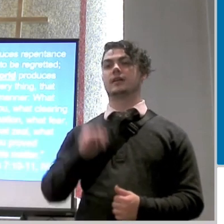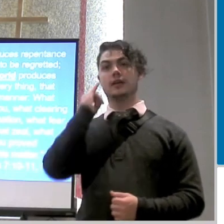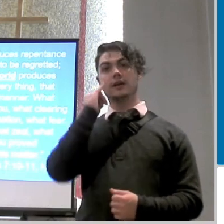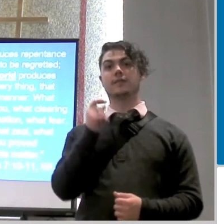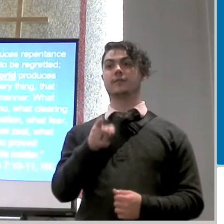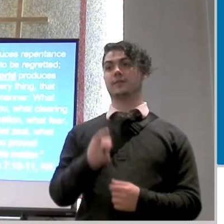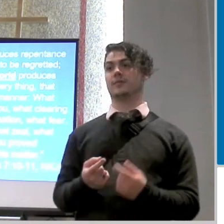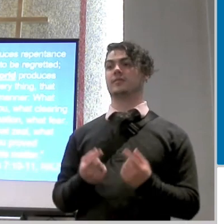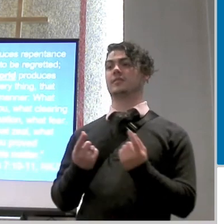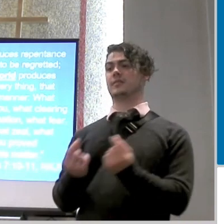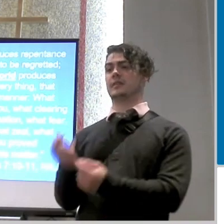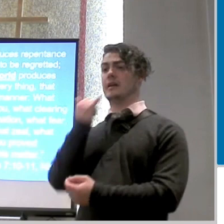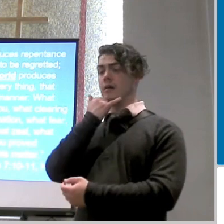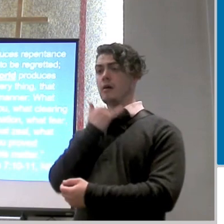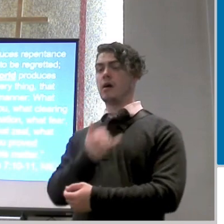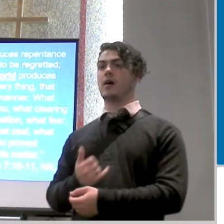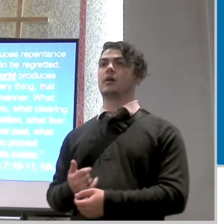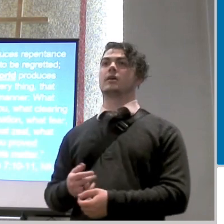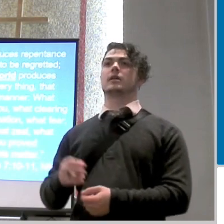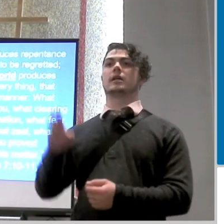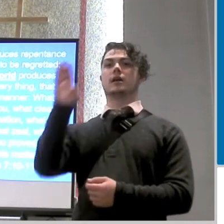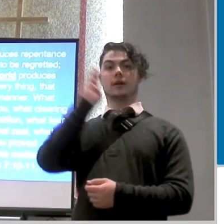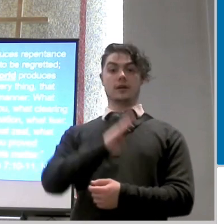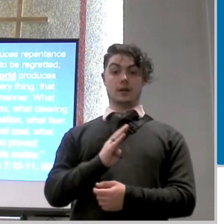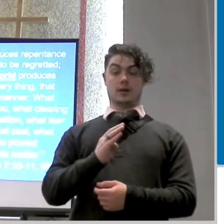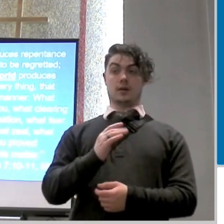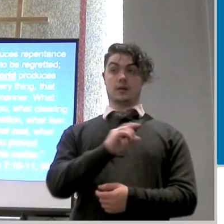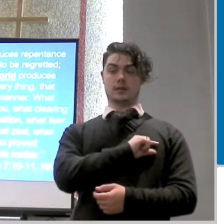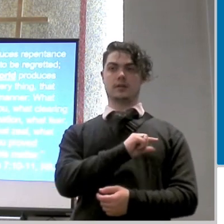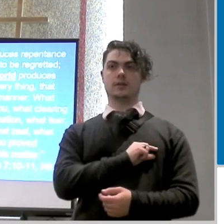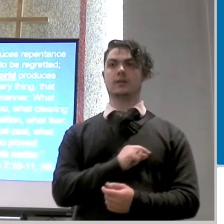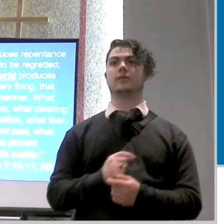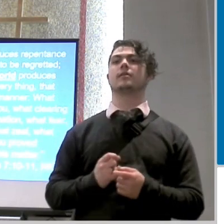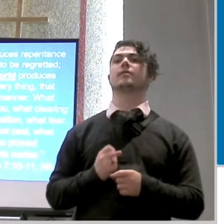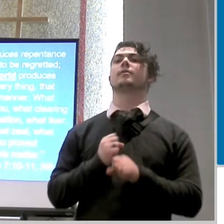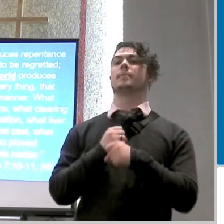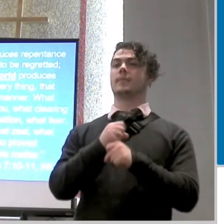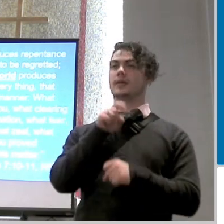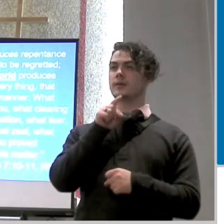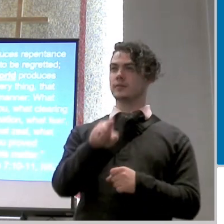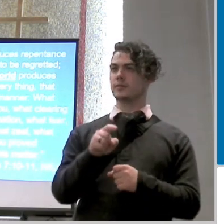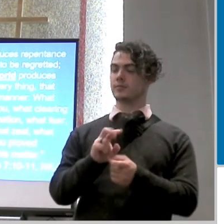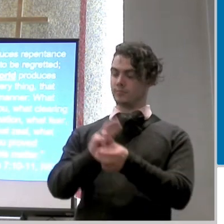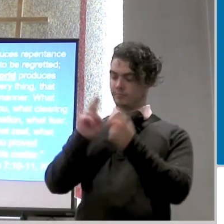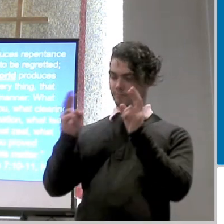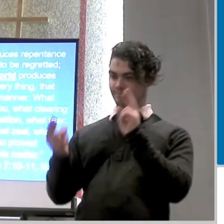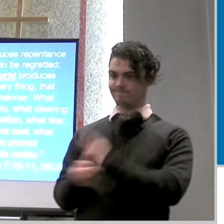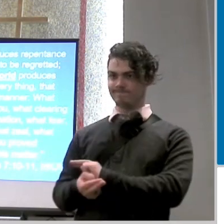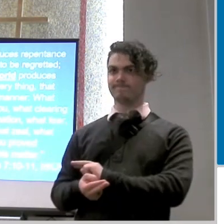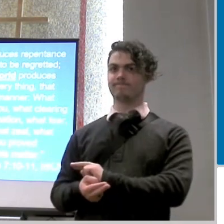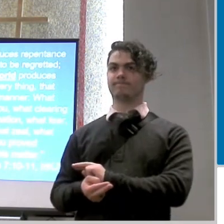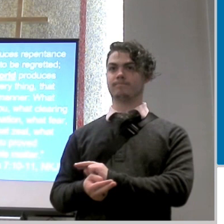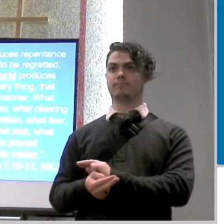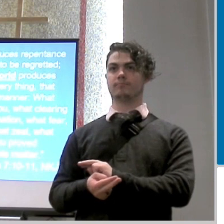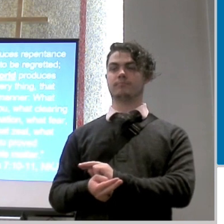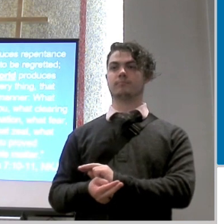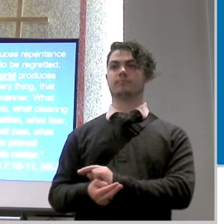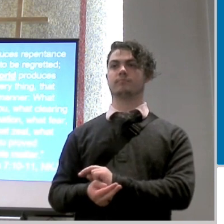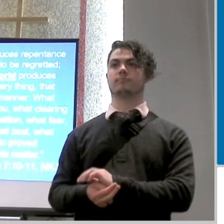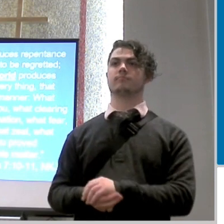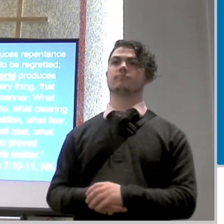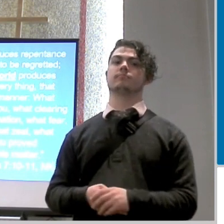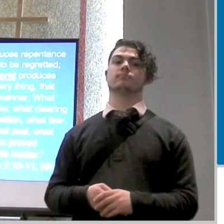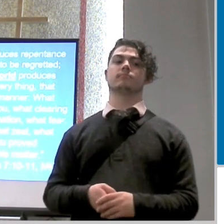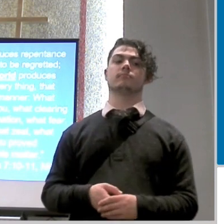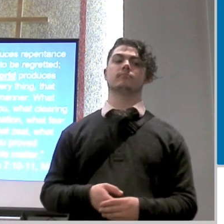it should make me do something and it should lead to salvation not to be regretted think about that not to be regretted